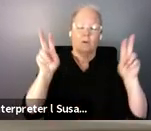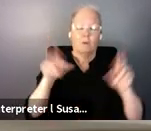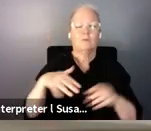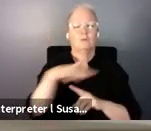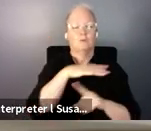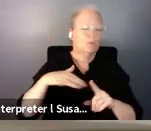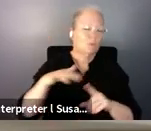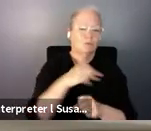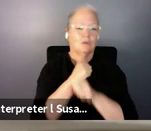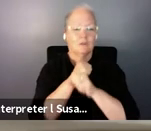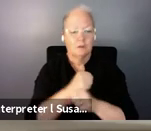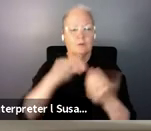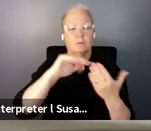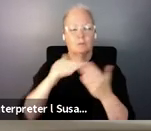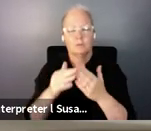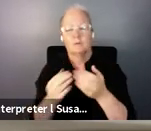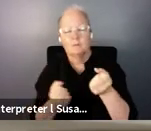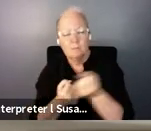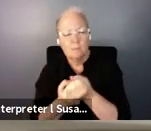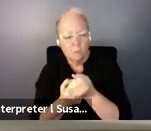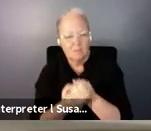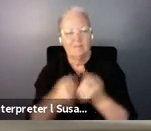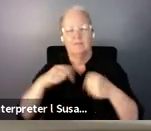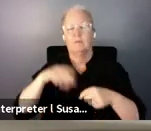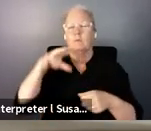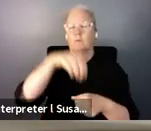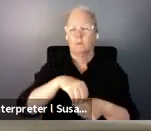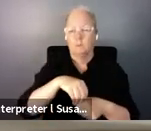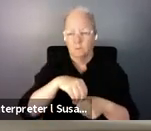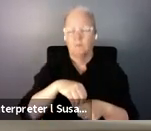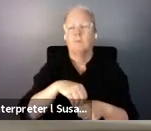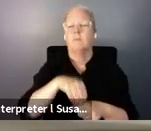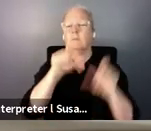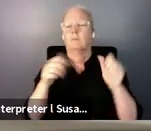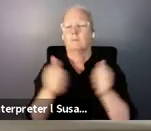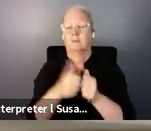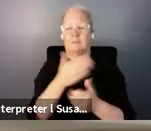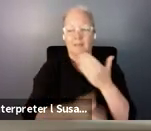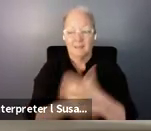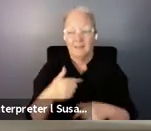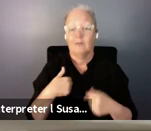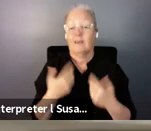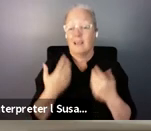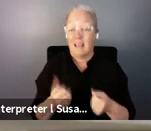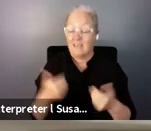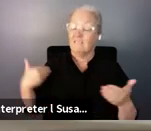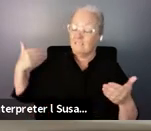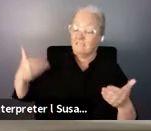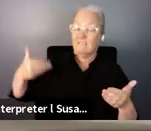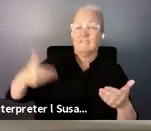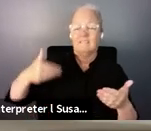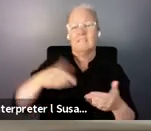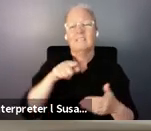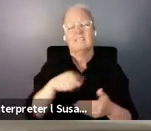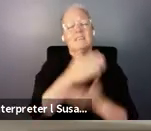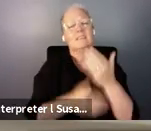persons with disabilities. This webinar follows on from a series on disability inclusion, which we've been running over the last 12 months, which you